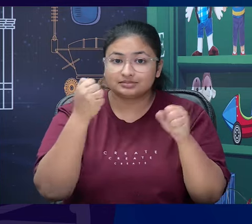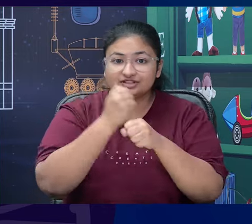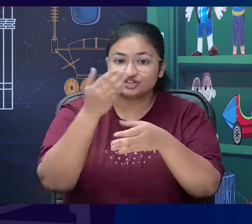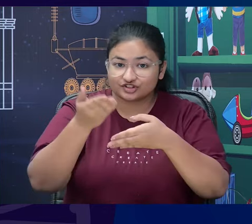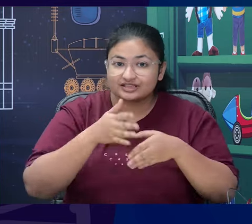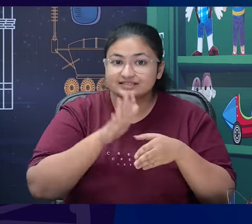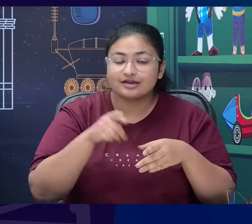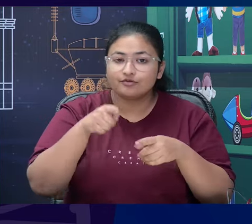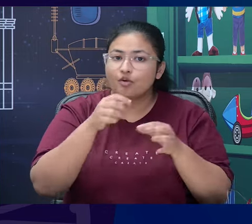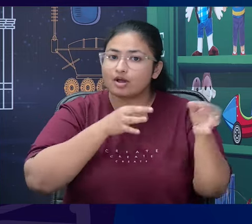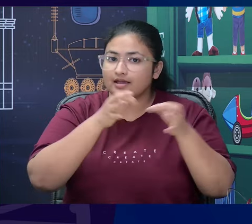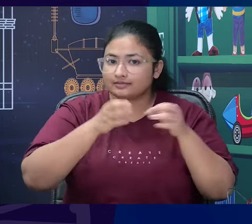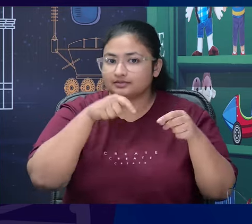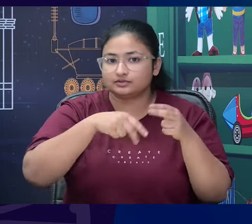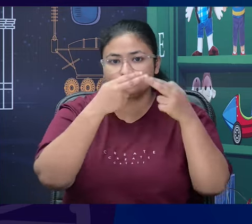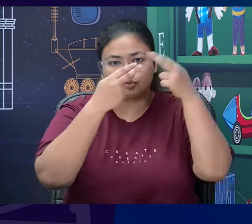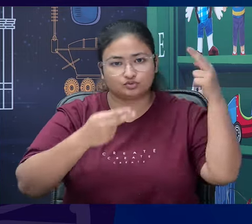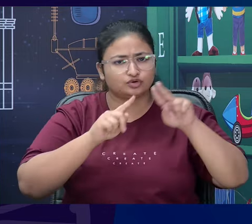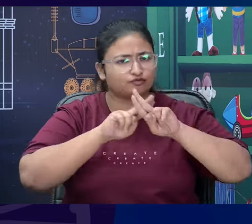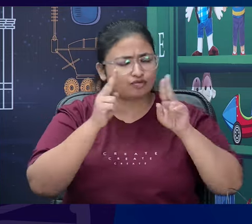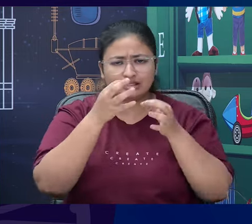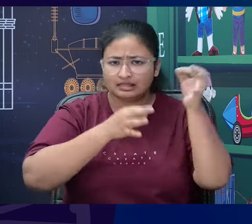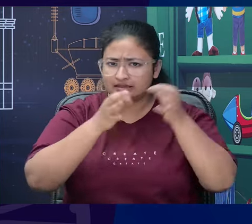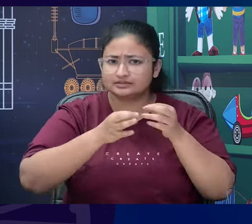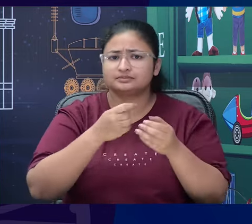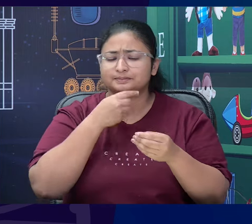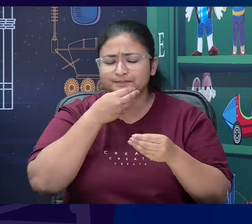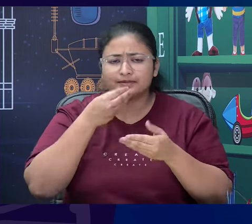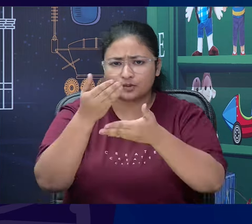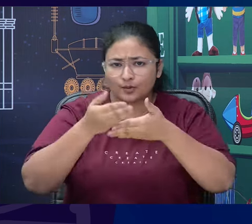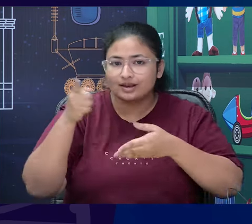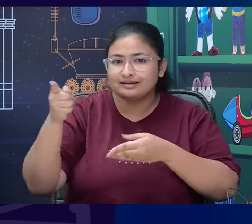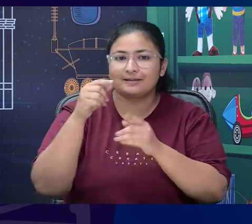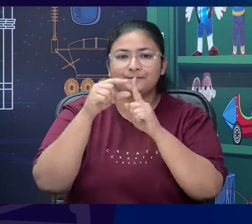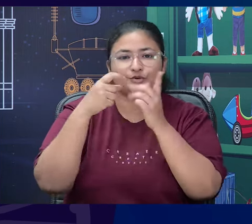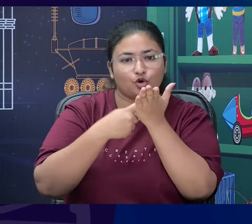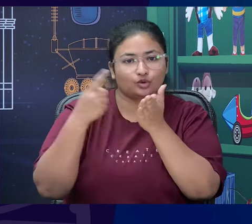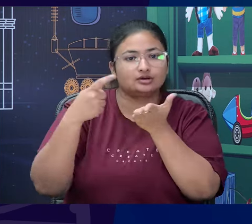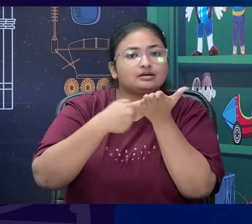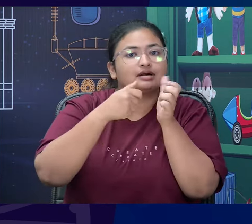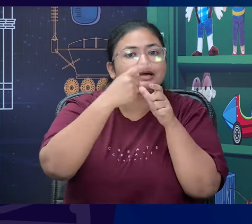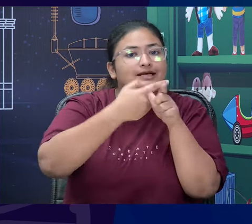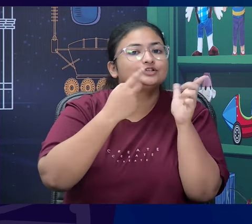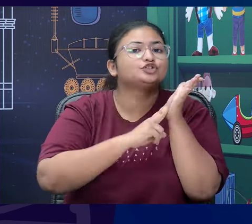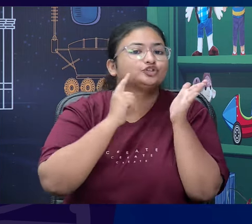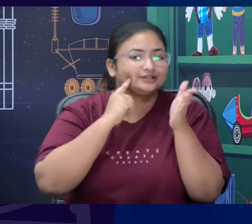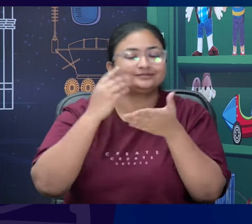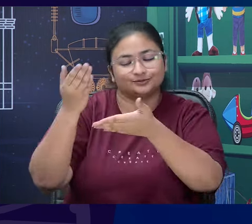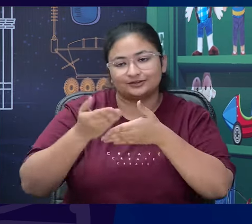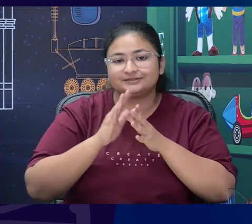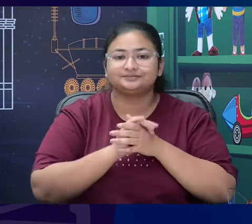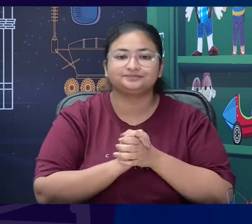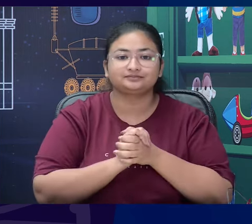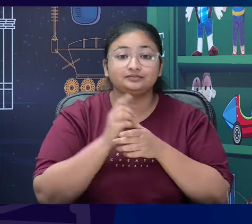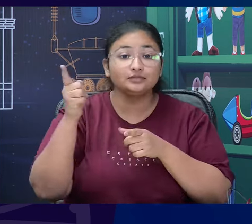explaining us this entire chapter in detail. Please welcome Dr. Rajni Jemini. Ma'am, a very warm welcome. Hello. Ma'am